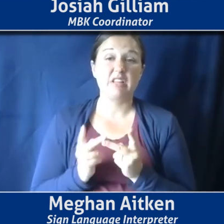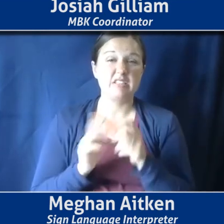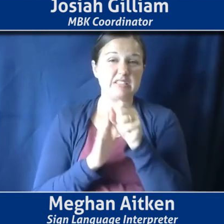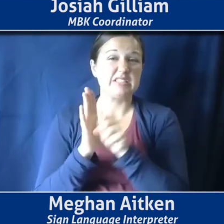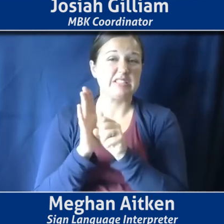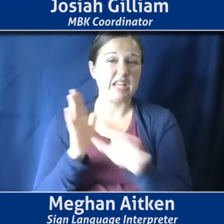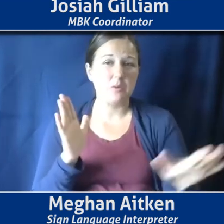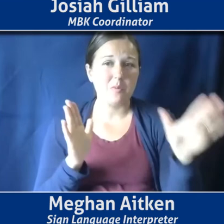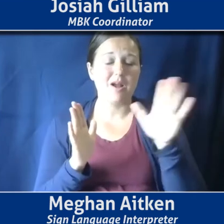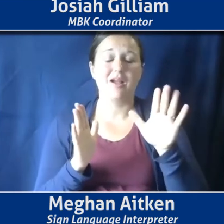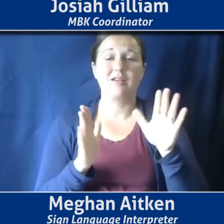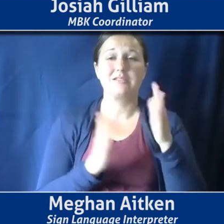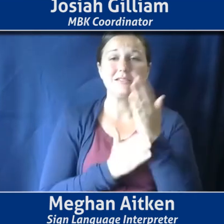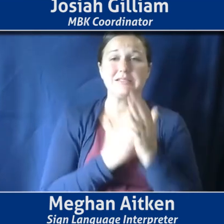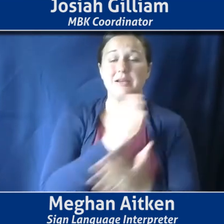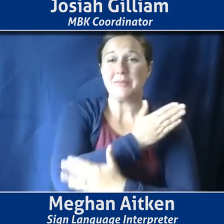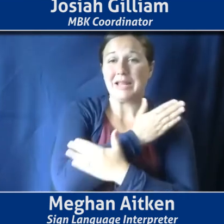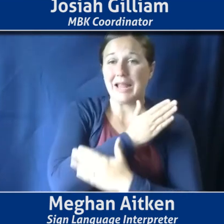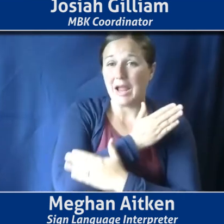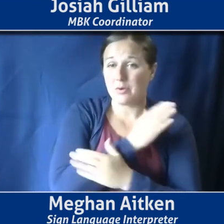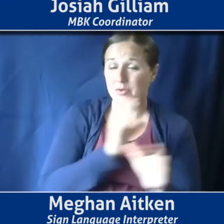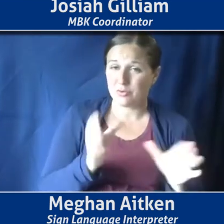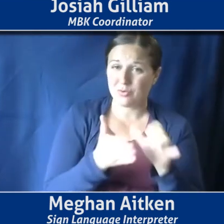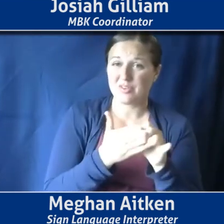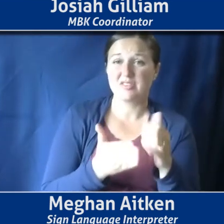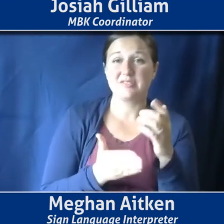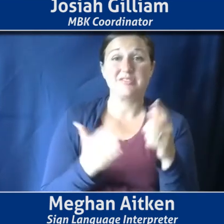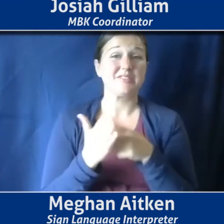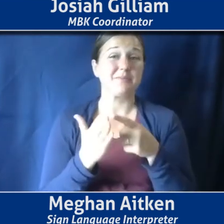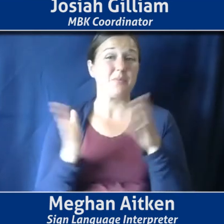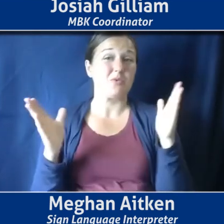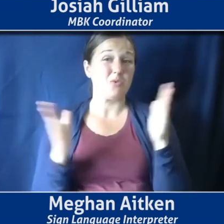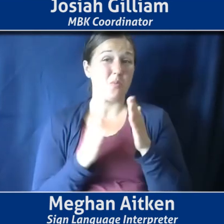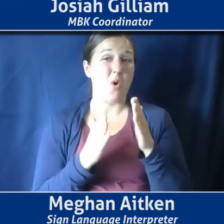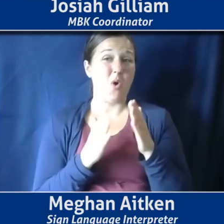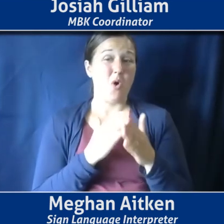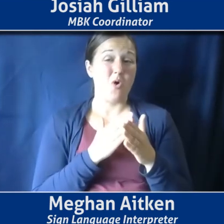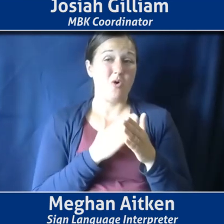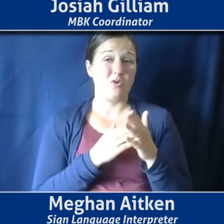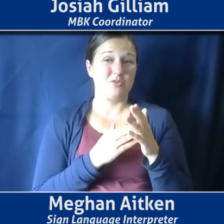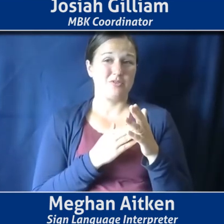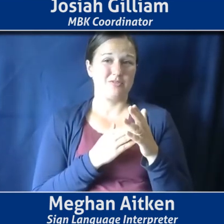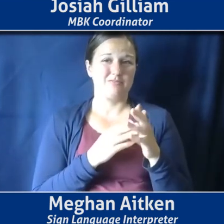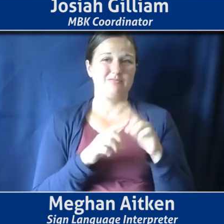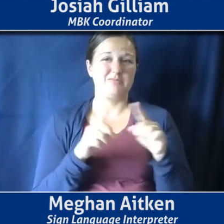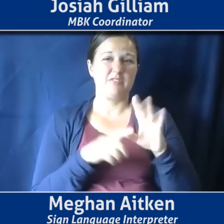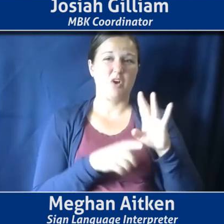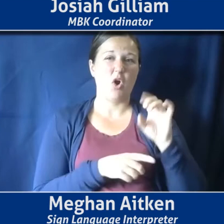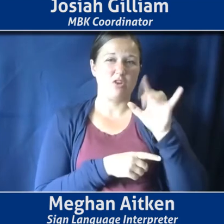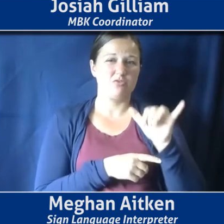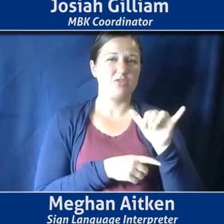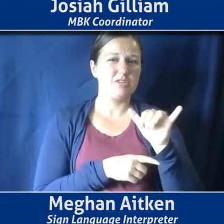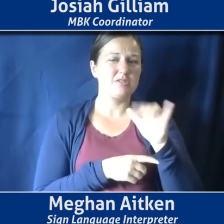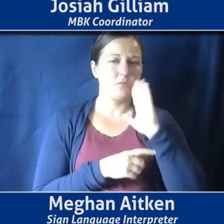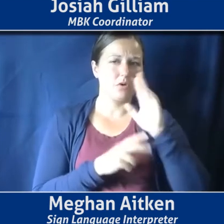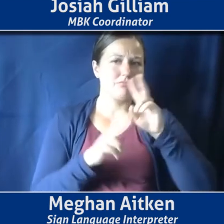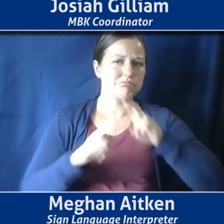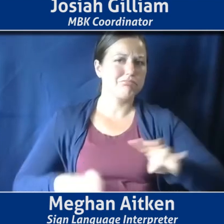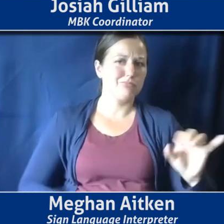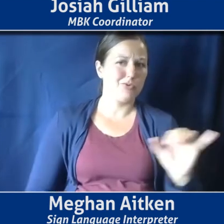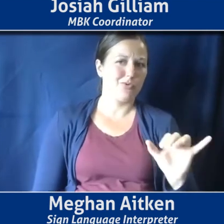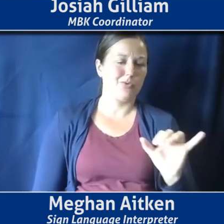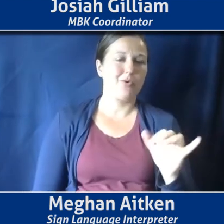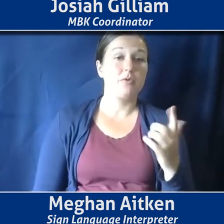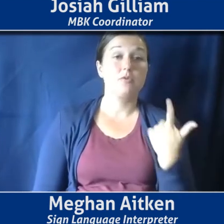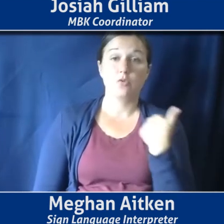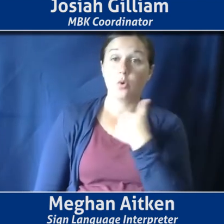small countries have done, um, gender analyses. So that first report was an effort, um, to do something that,